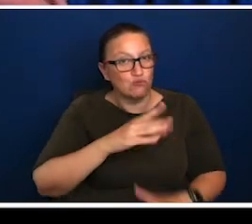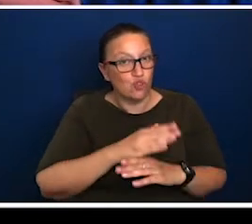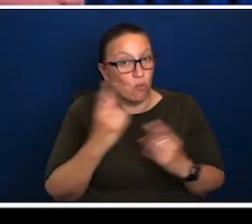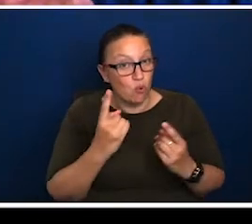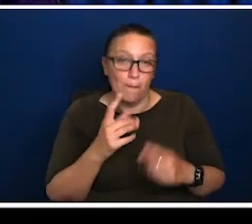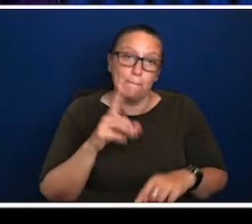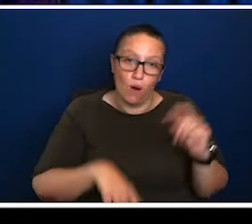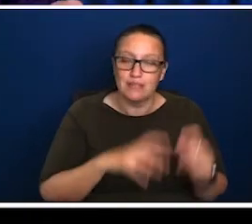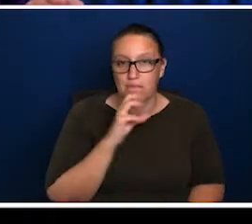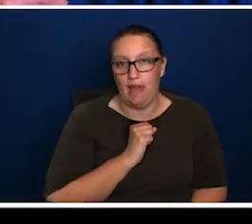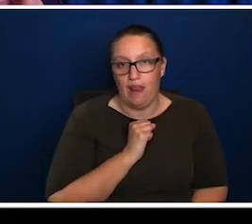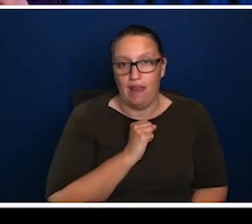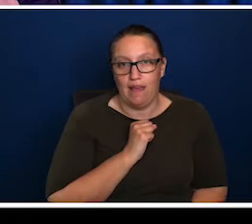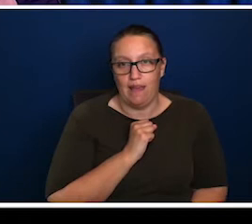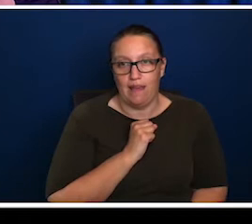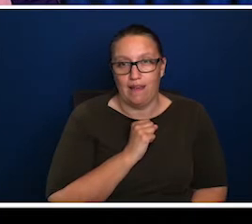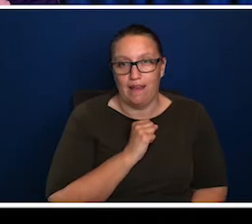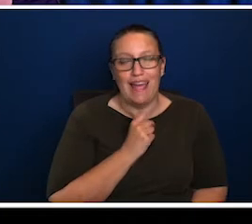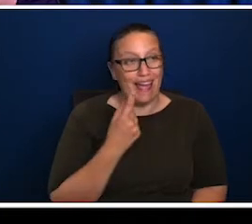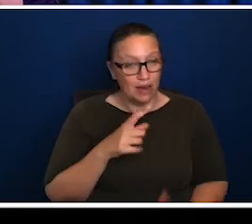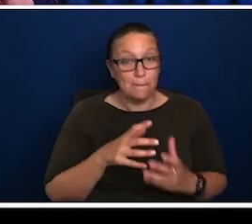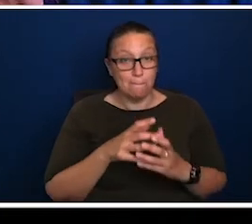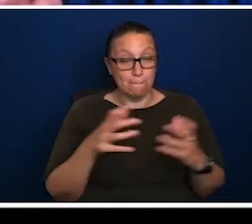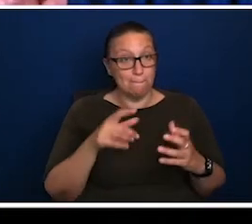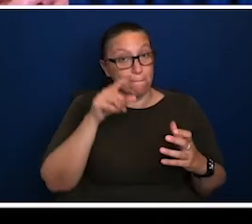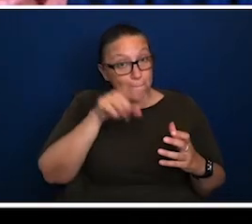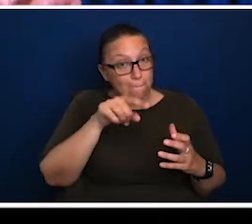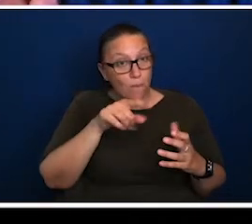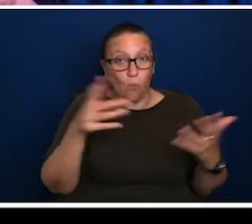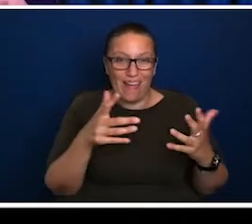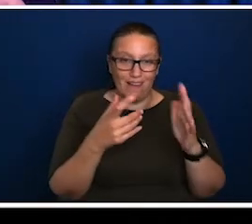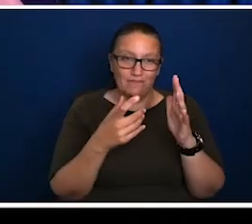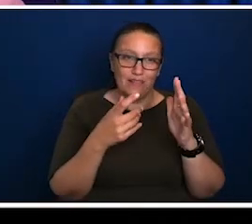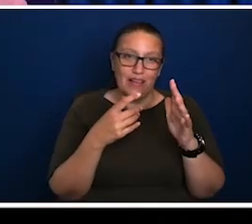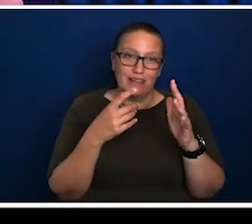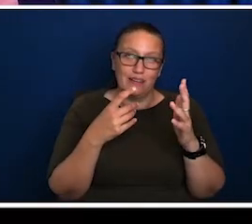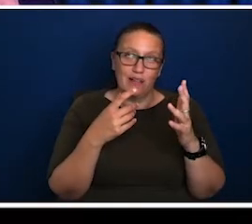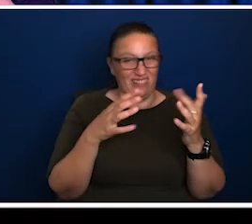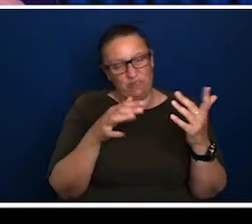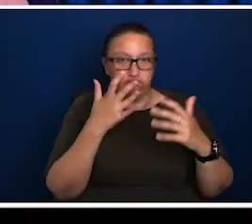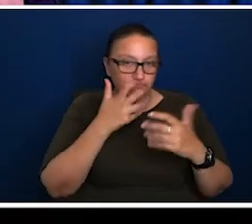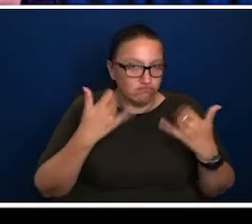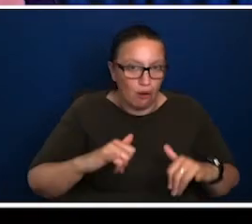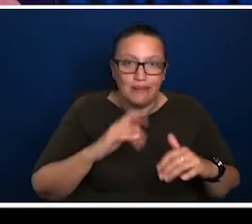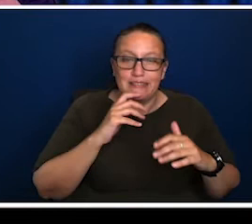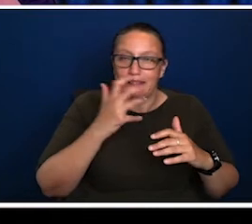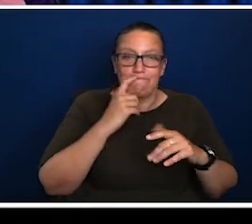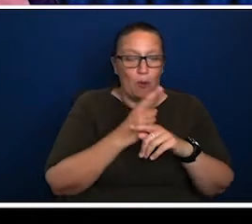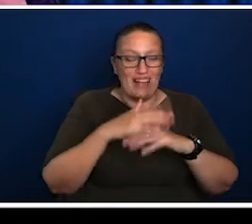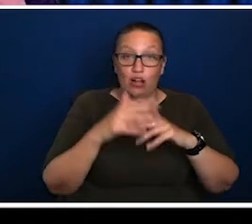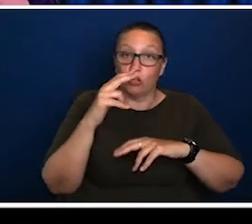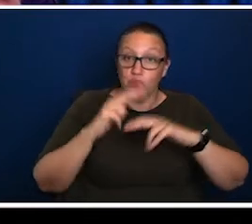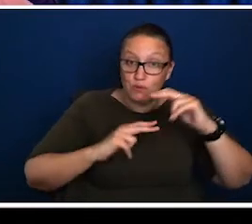were lost by men. And, and the significant portion of those jobs lost by men were in retail, sorry, were in construction